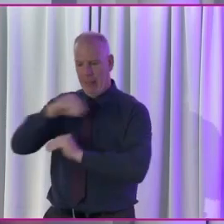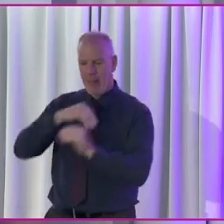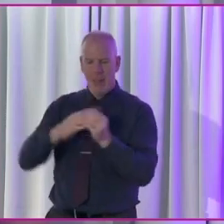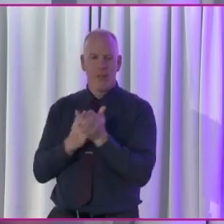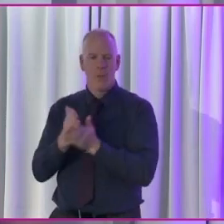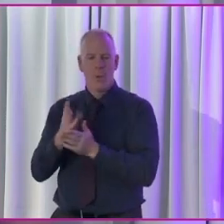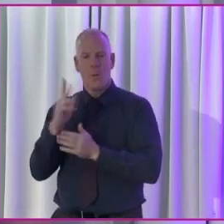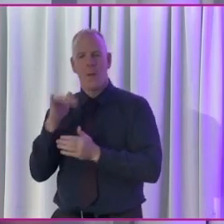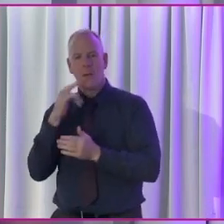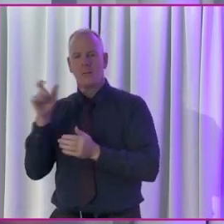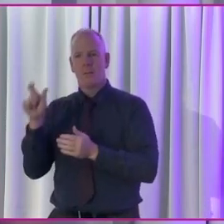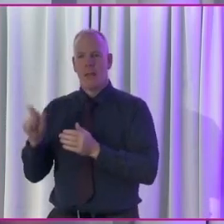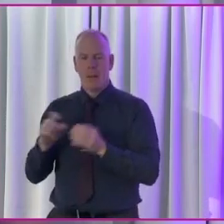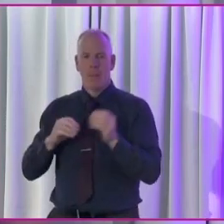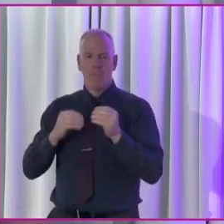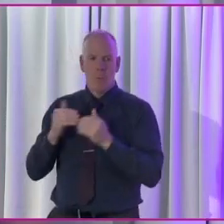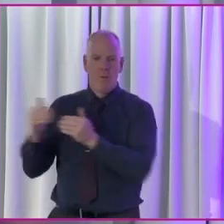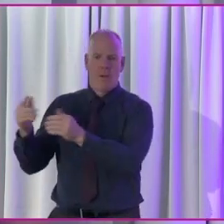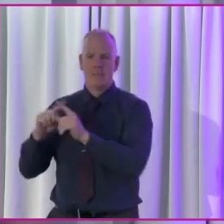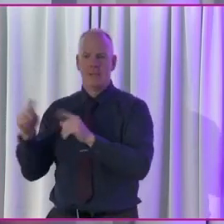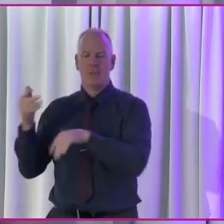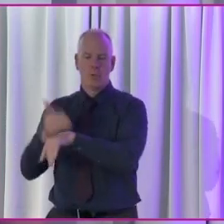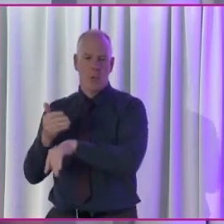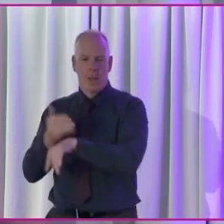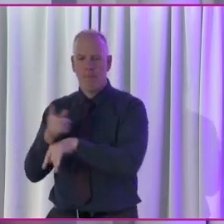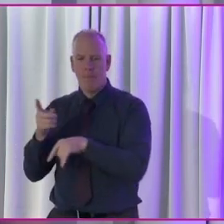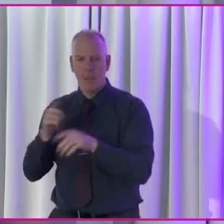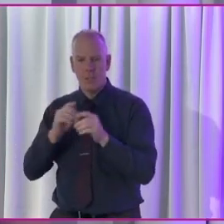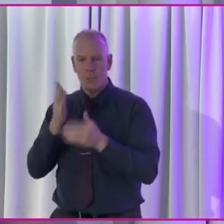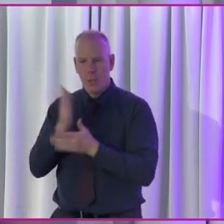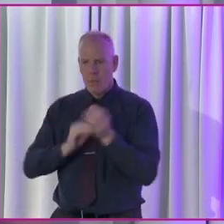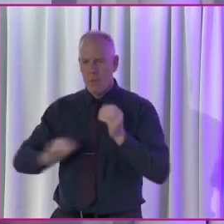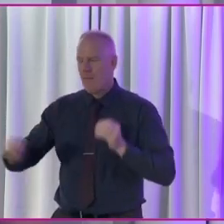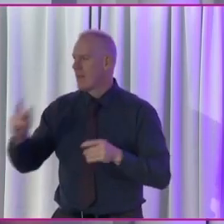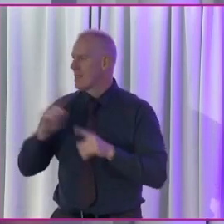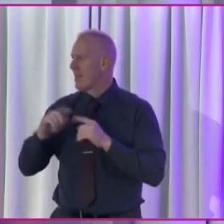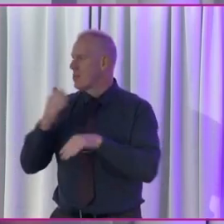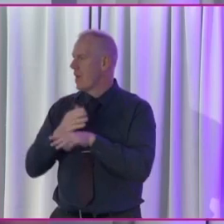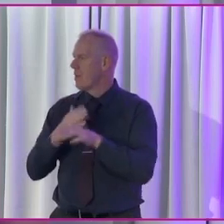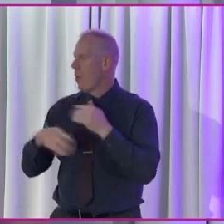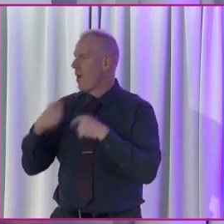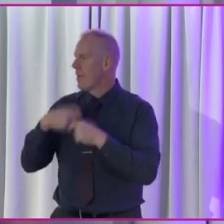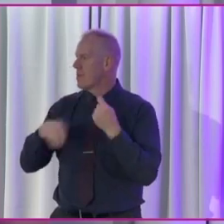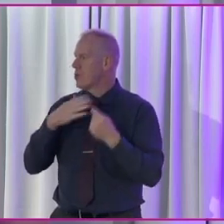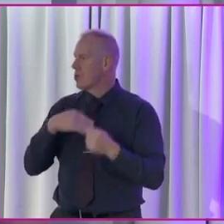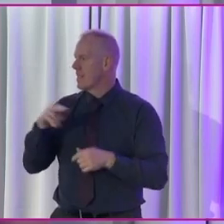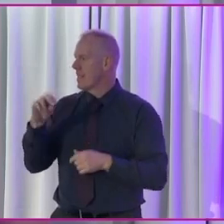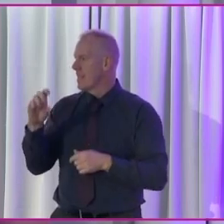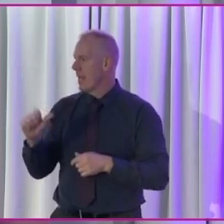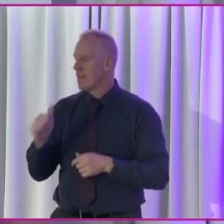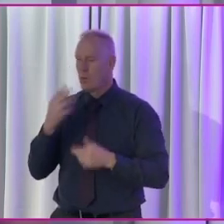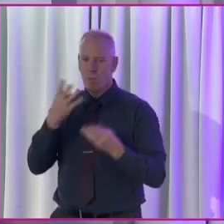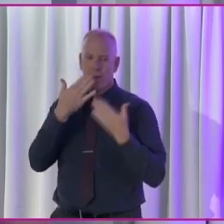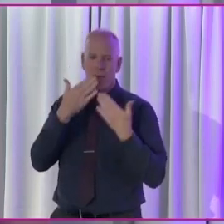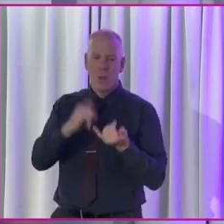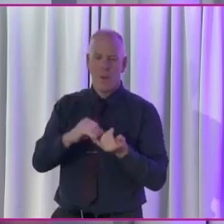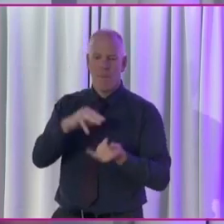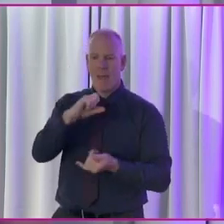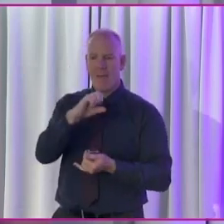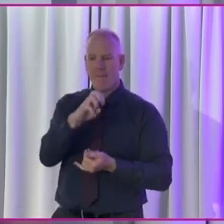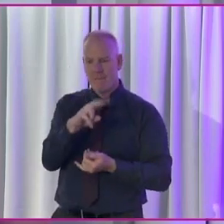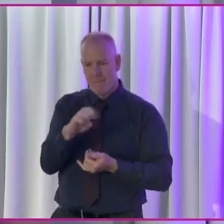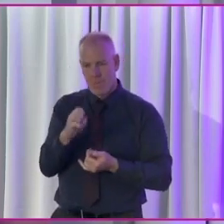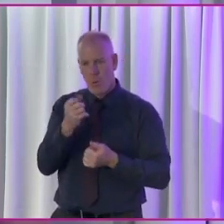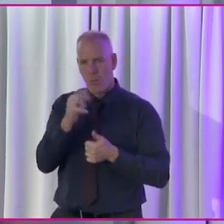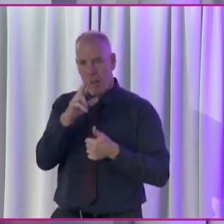through due to some people moving on to bigger and brighter opportunities beyond the NDA. But I do want to say thanks to Maeve O'Reilly and